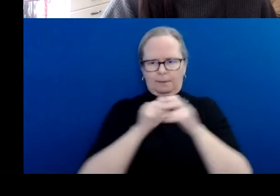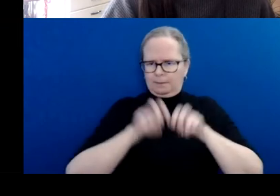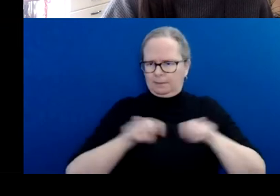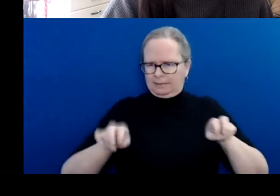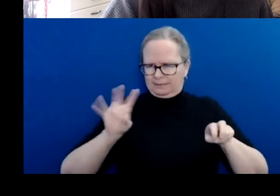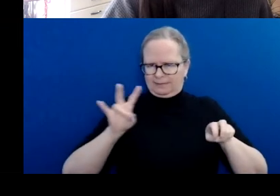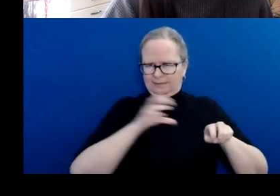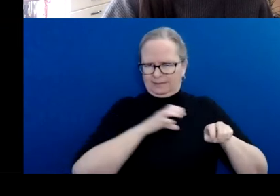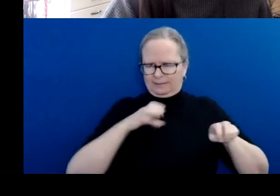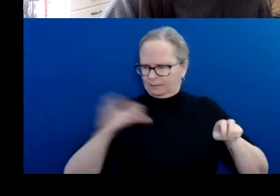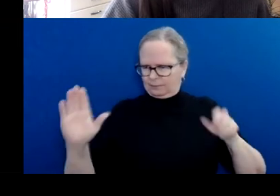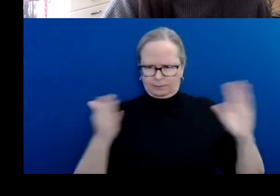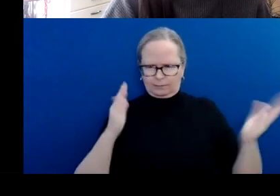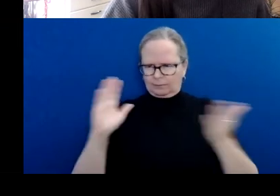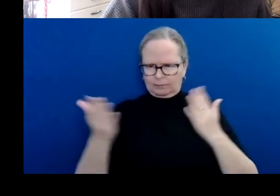practice statement.